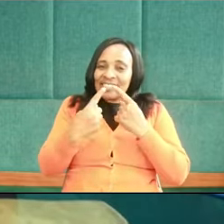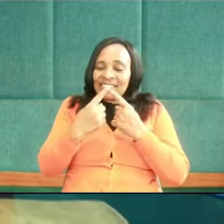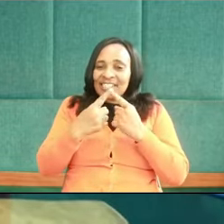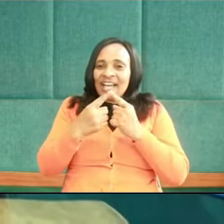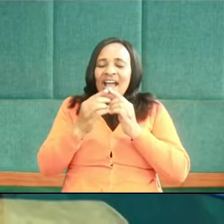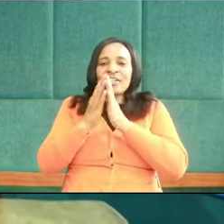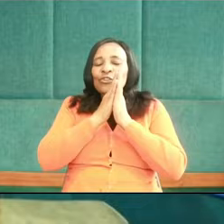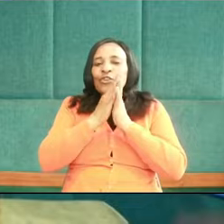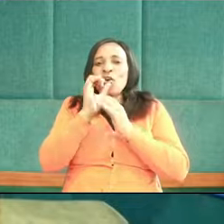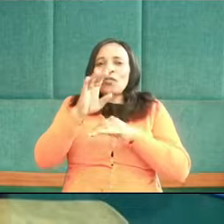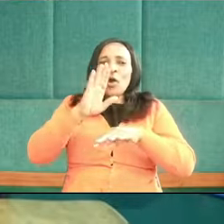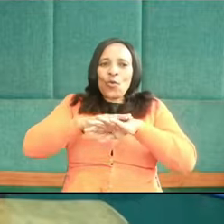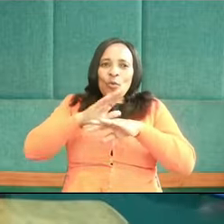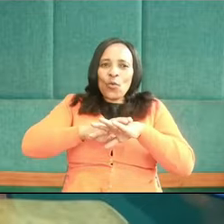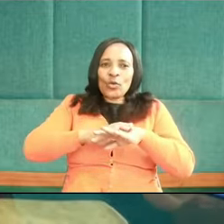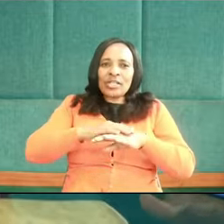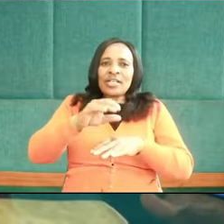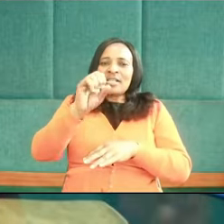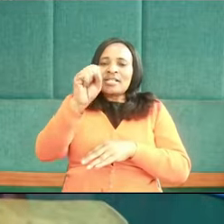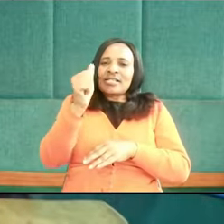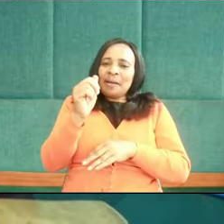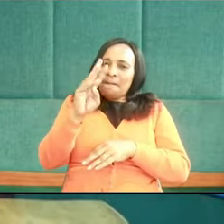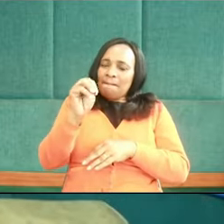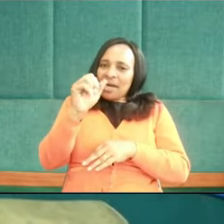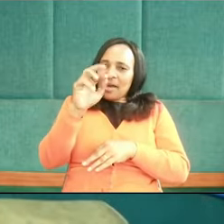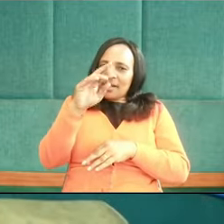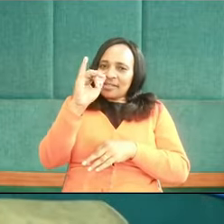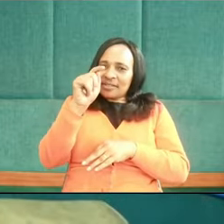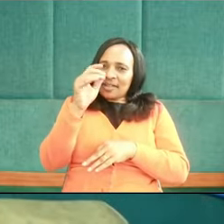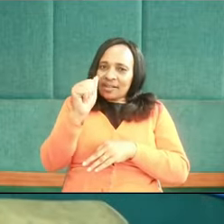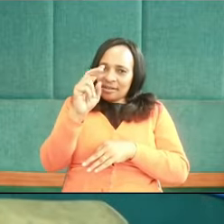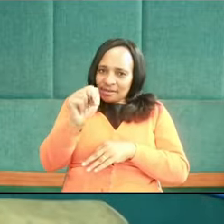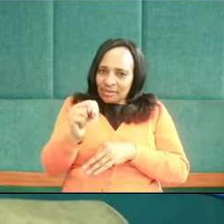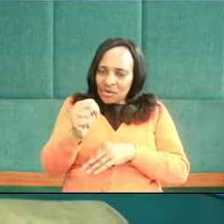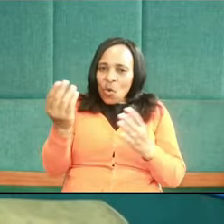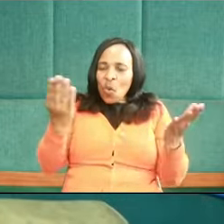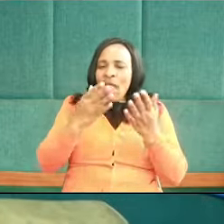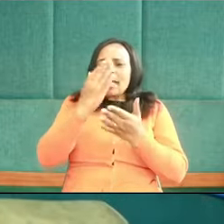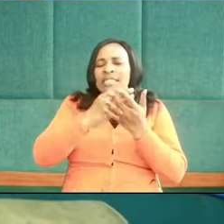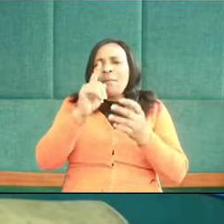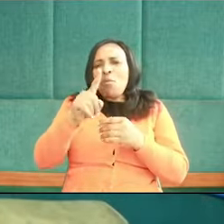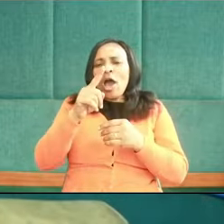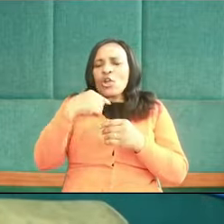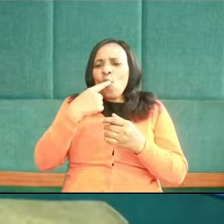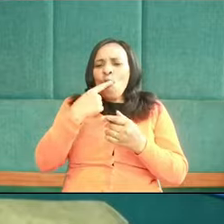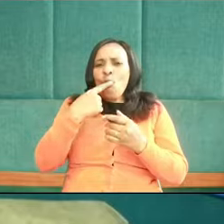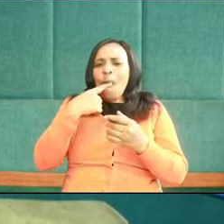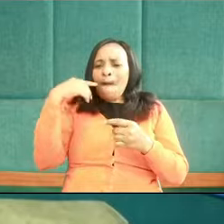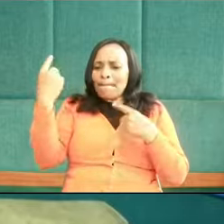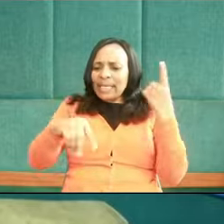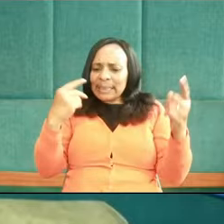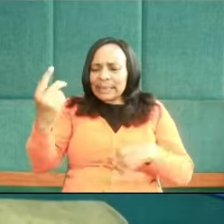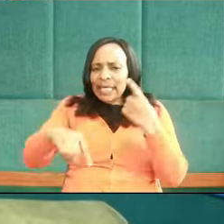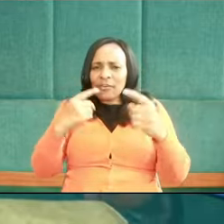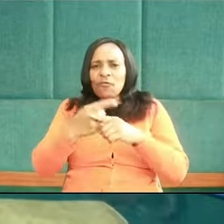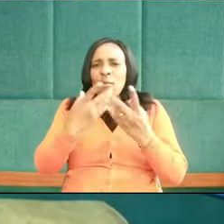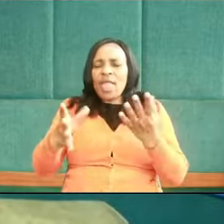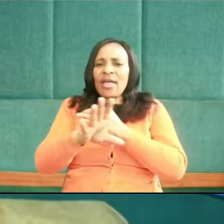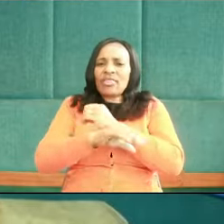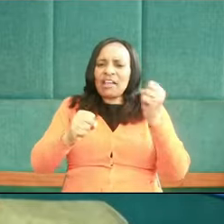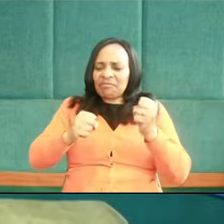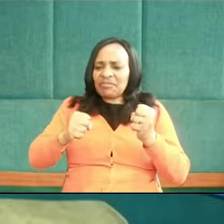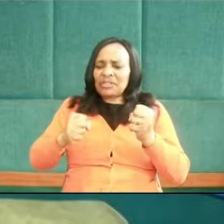Samaritan. The Good Samaritan, where there was someone who fell among thieves and was beating and was